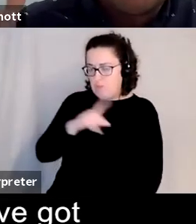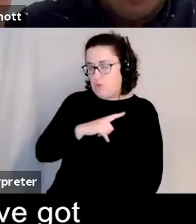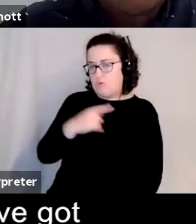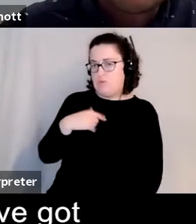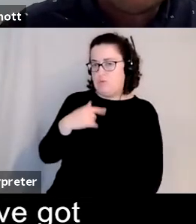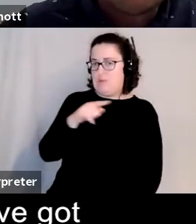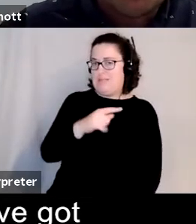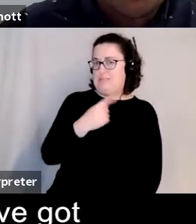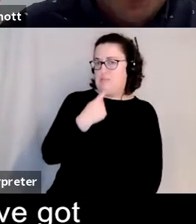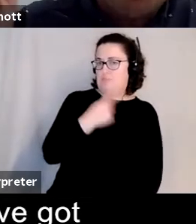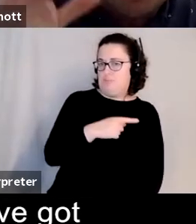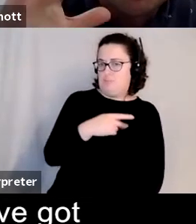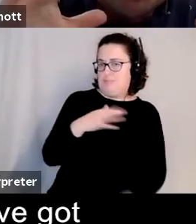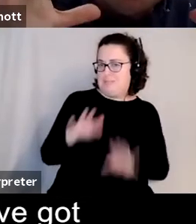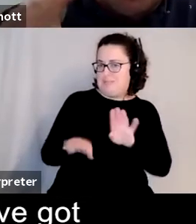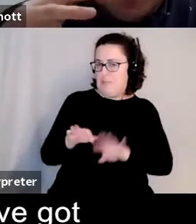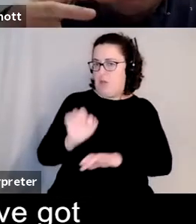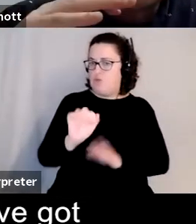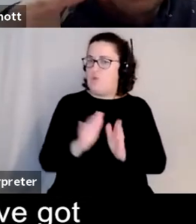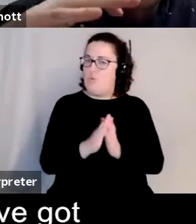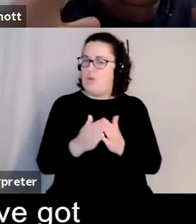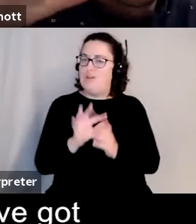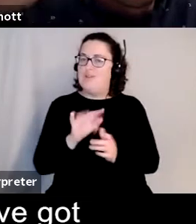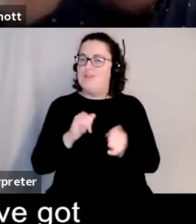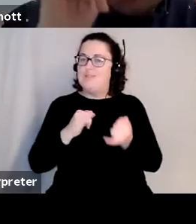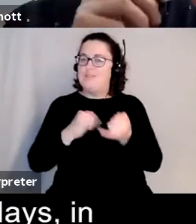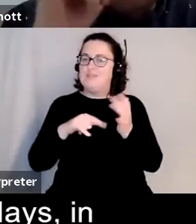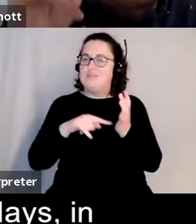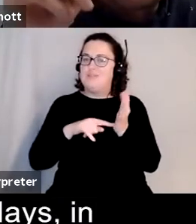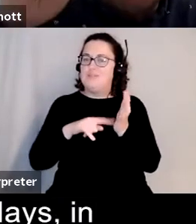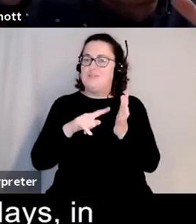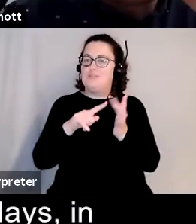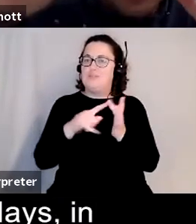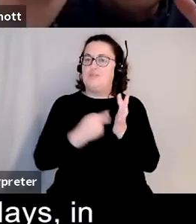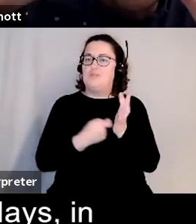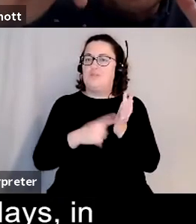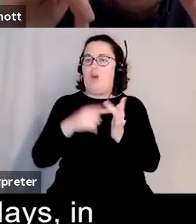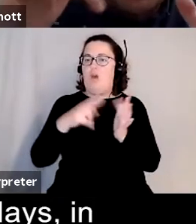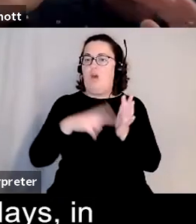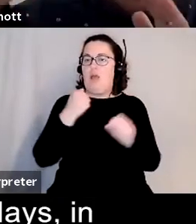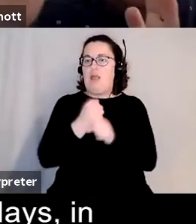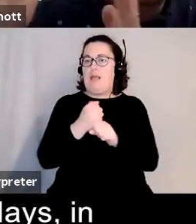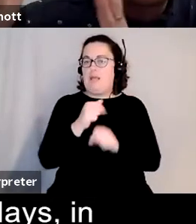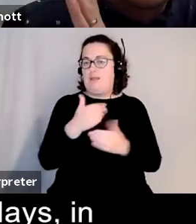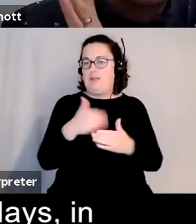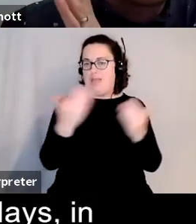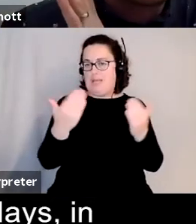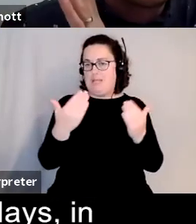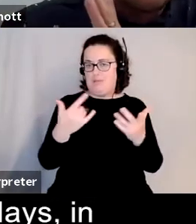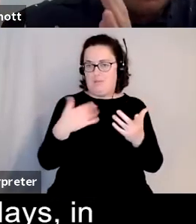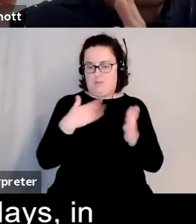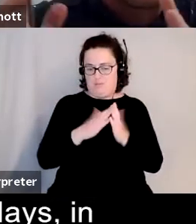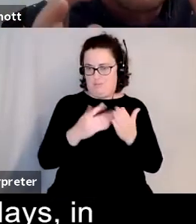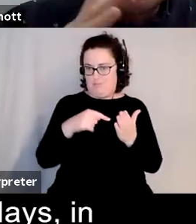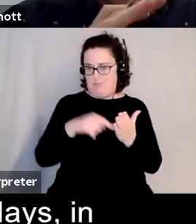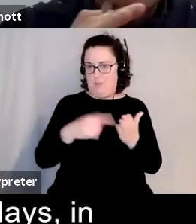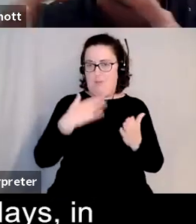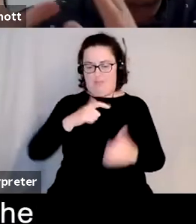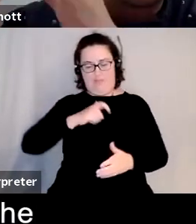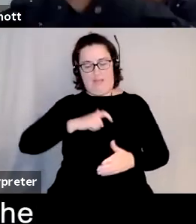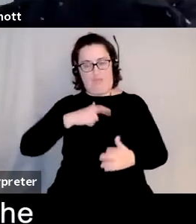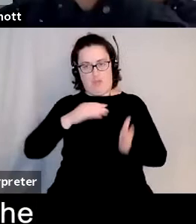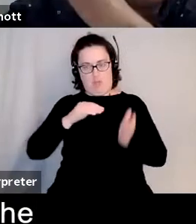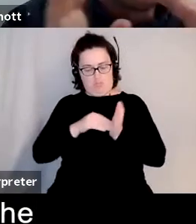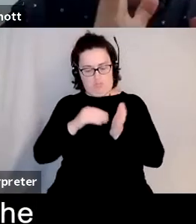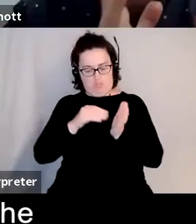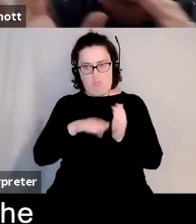um and the narrative you've got there where where the character has you know charts her up days and down days in a sense through that and in a sense